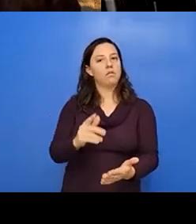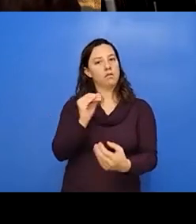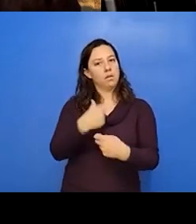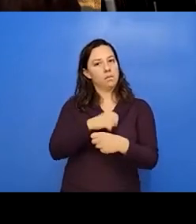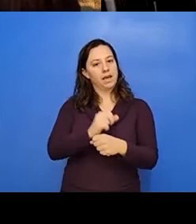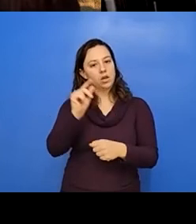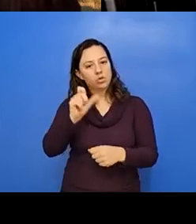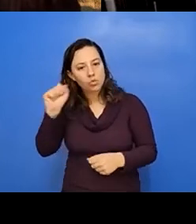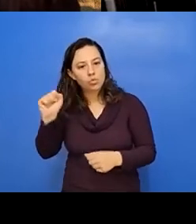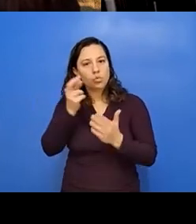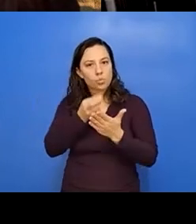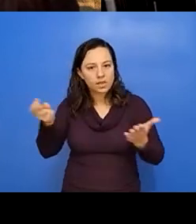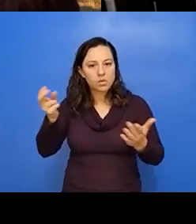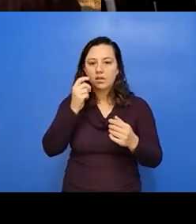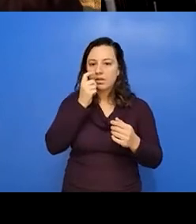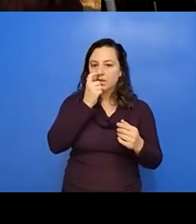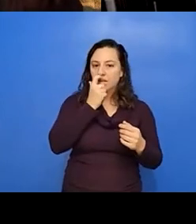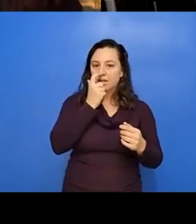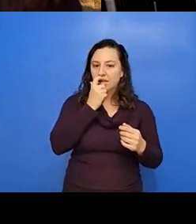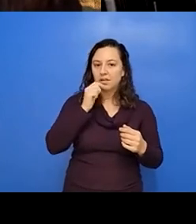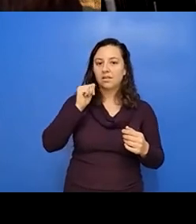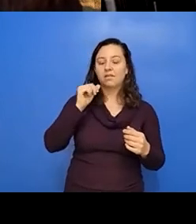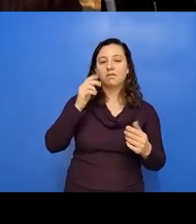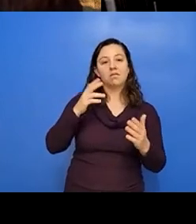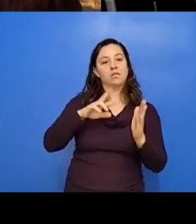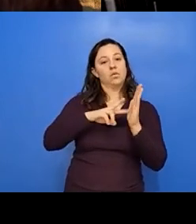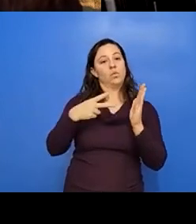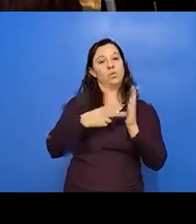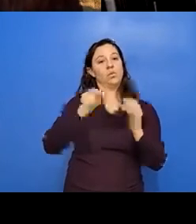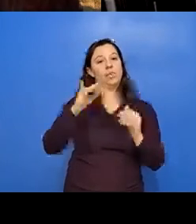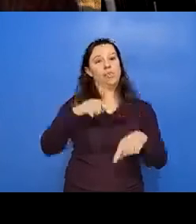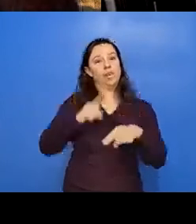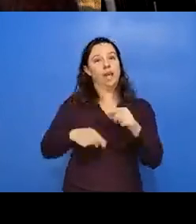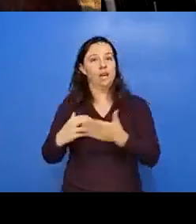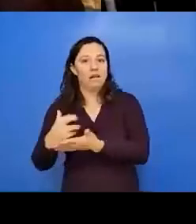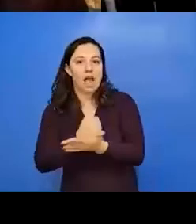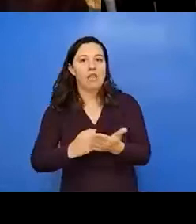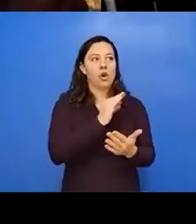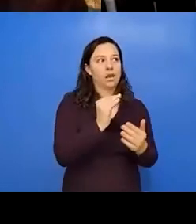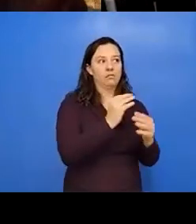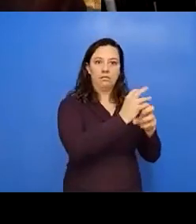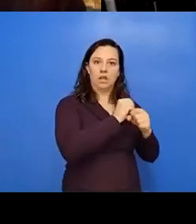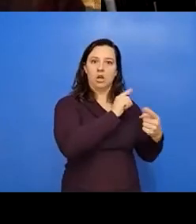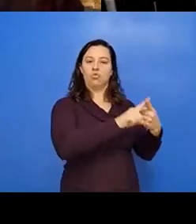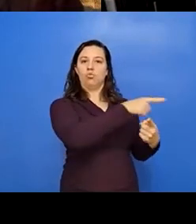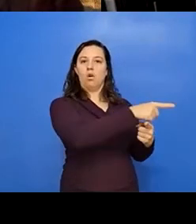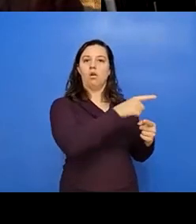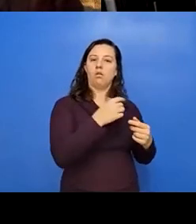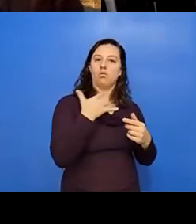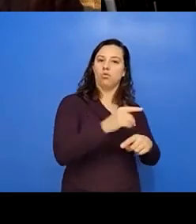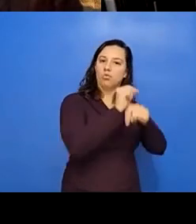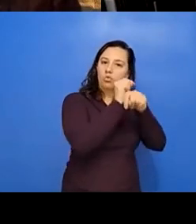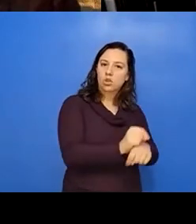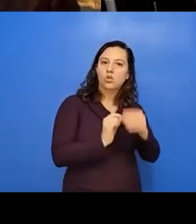so that if we can't gather and access our traditional foods, knowing what those nutritional equivalents are, when we go in the